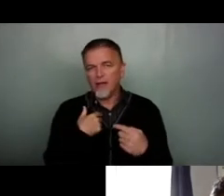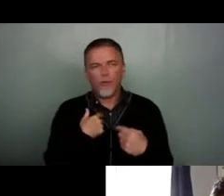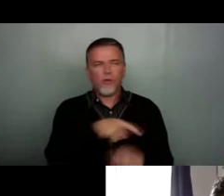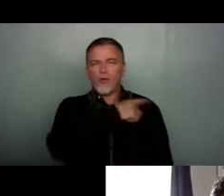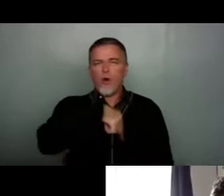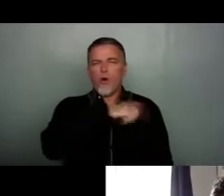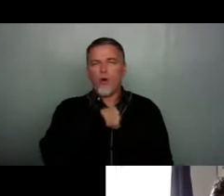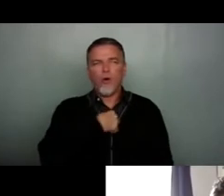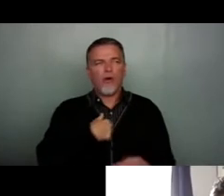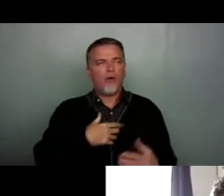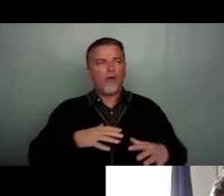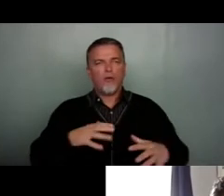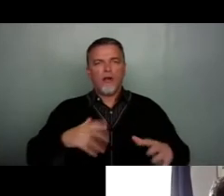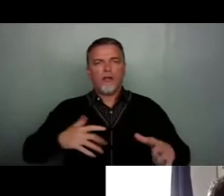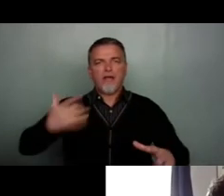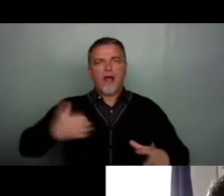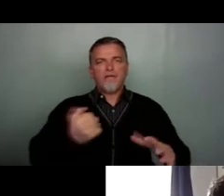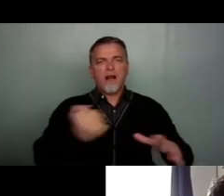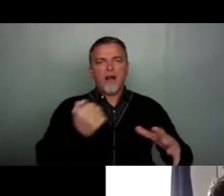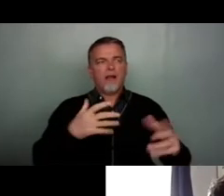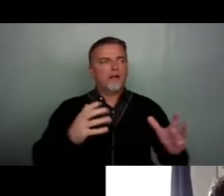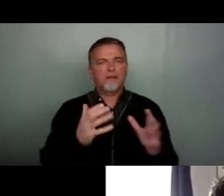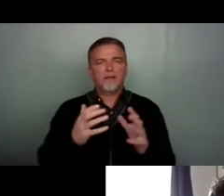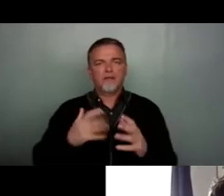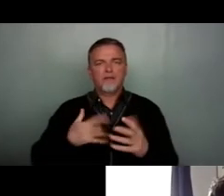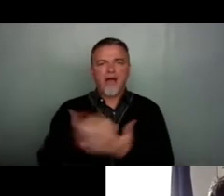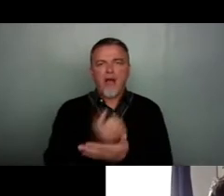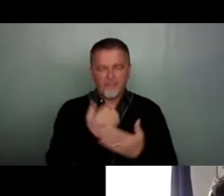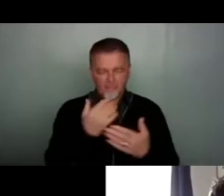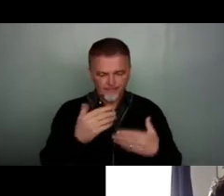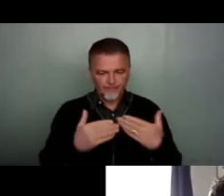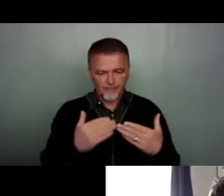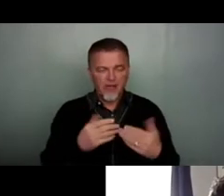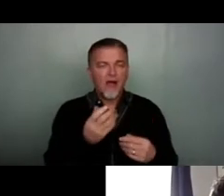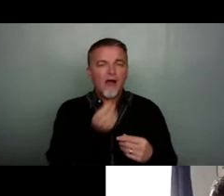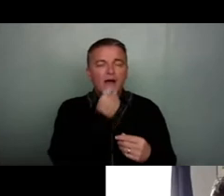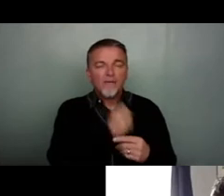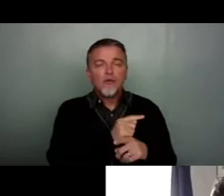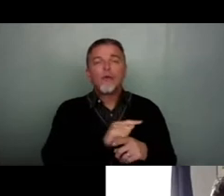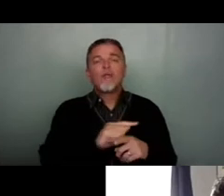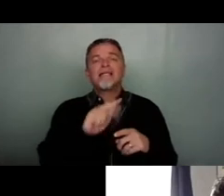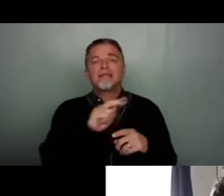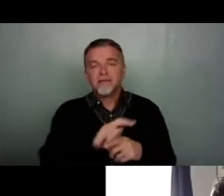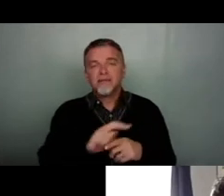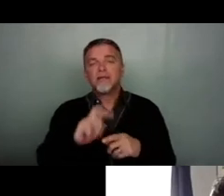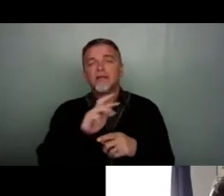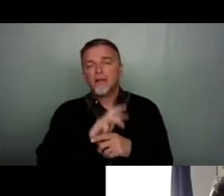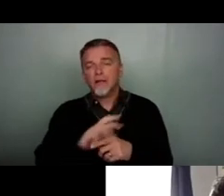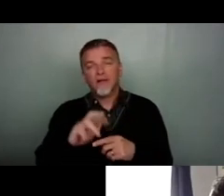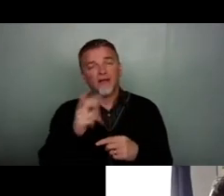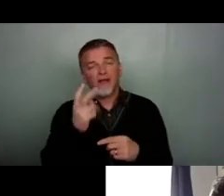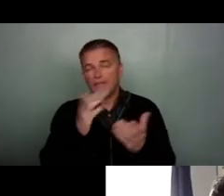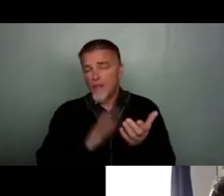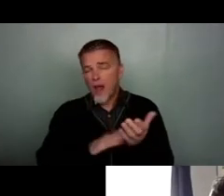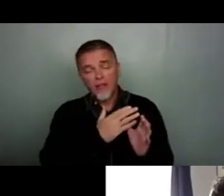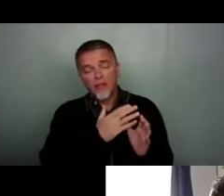survival mode. So it took it took a good few weeks or so to kind of a couple of months to really